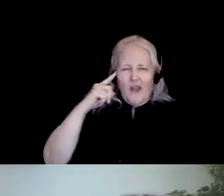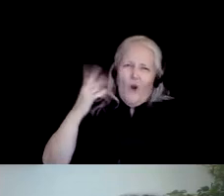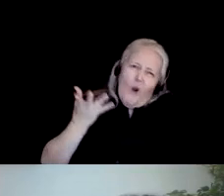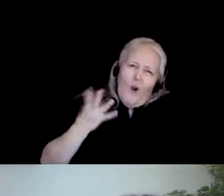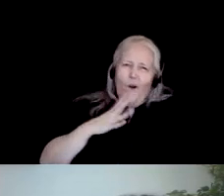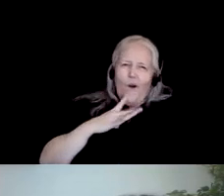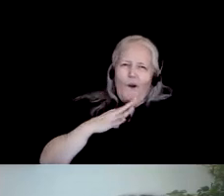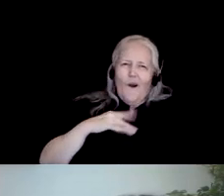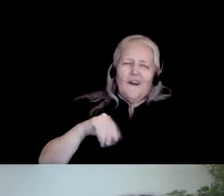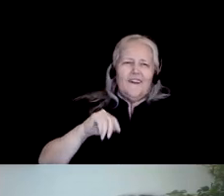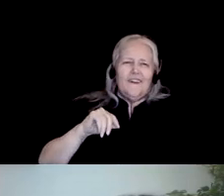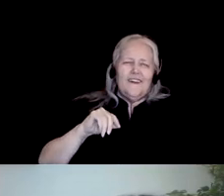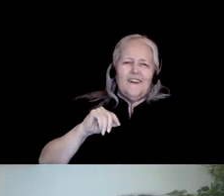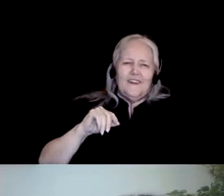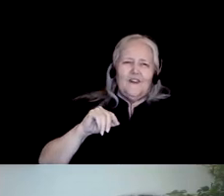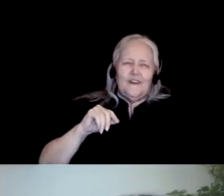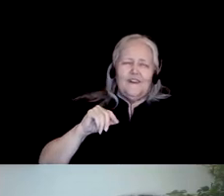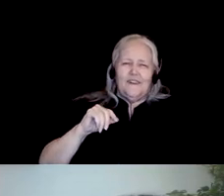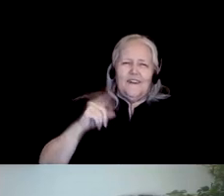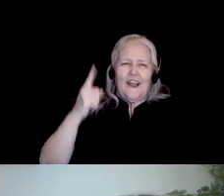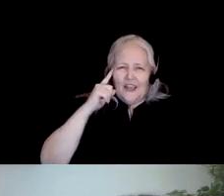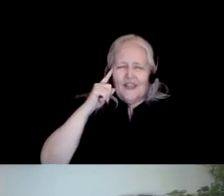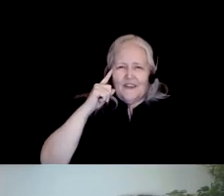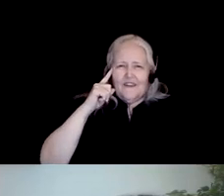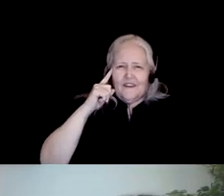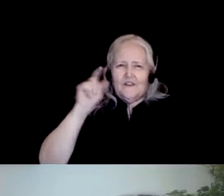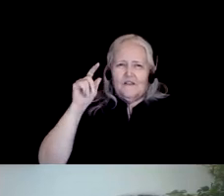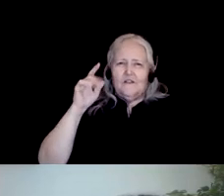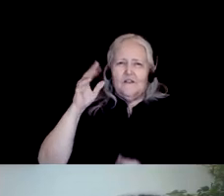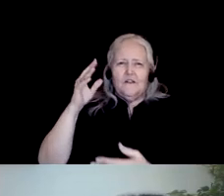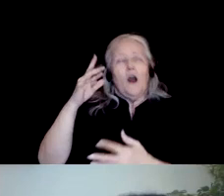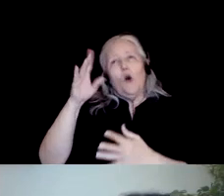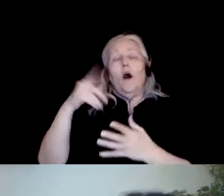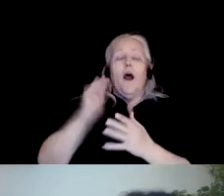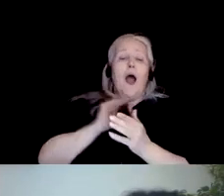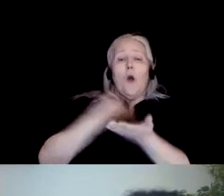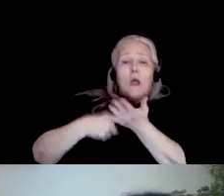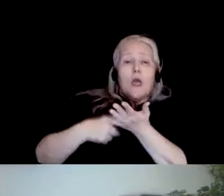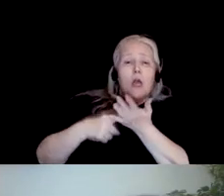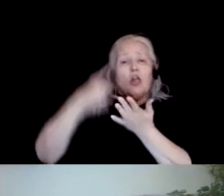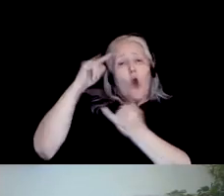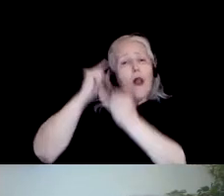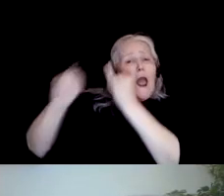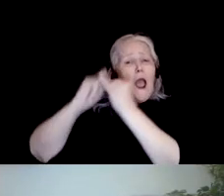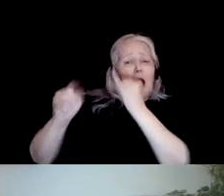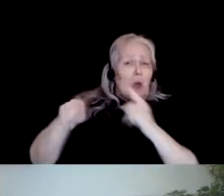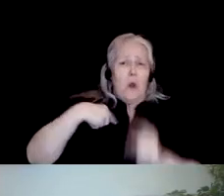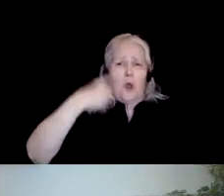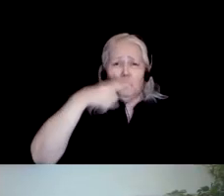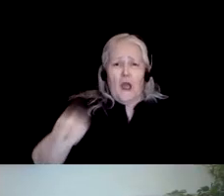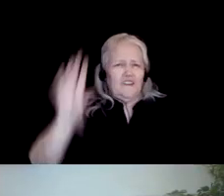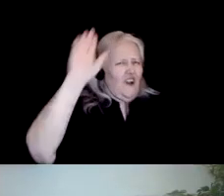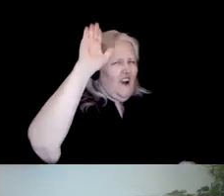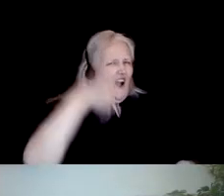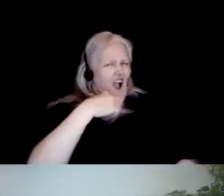I think we agreed it was going to be at the end, but I don't care. Yeah, no, I think it should be after each one and we